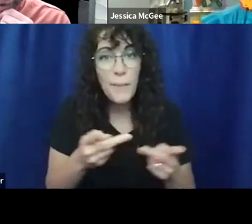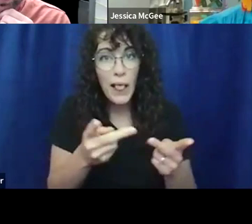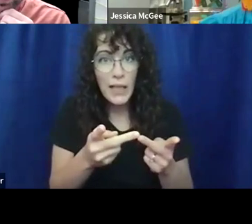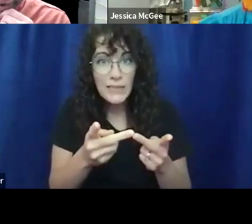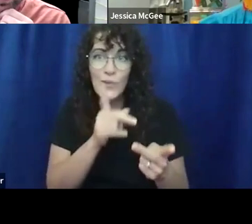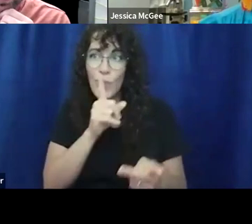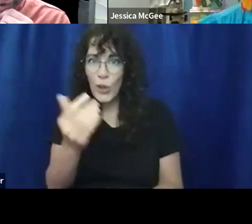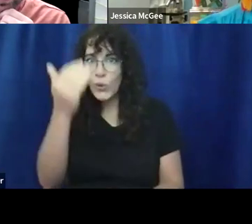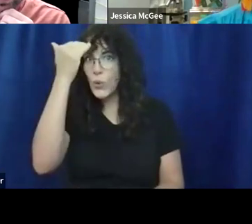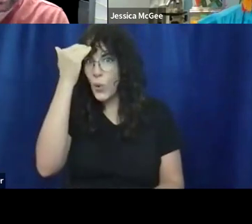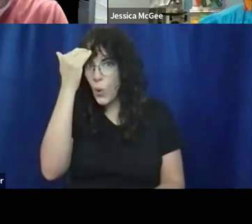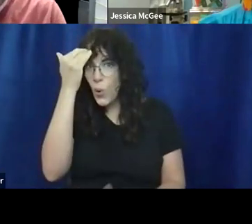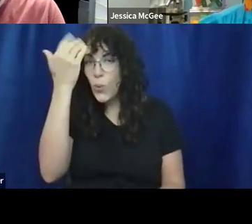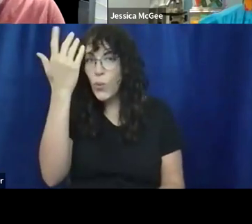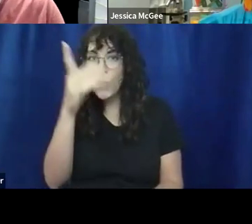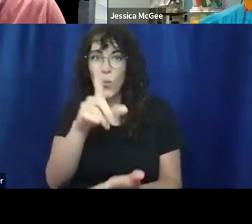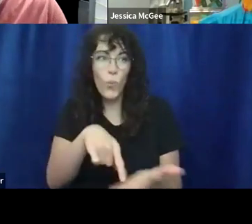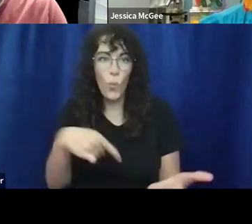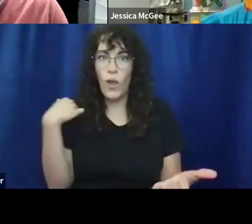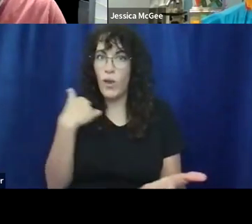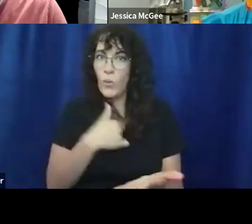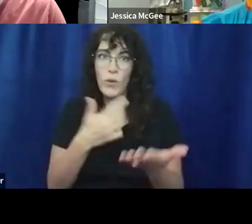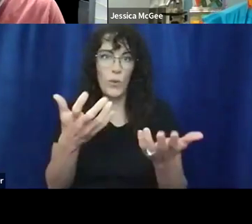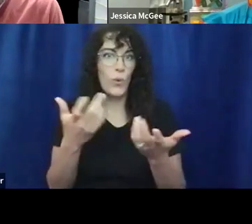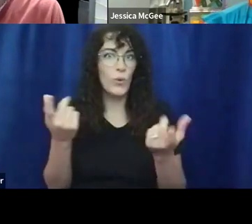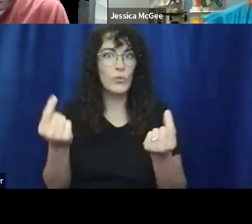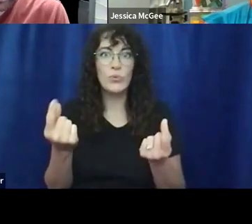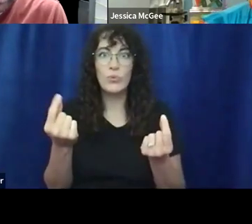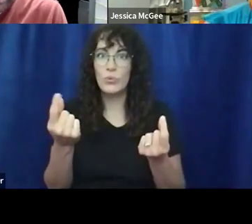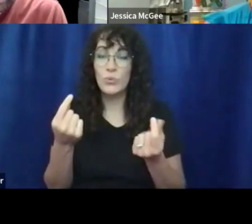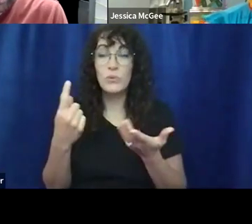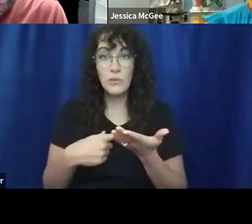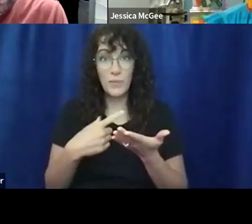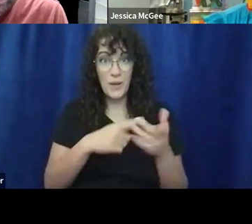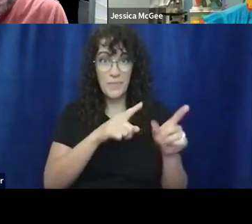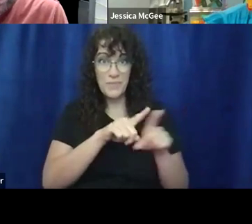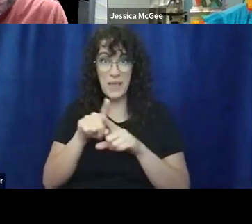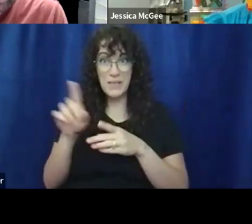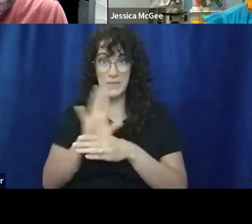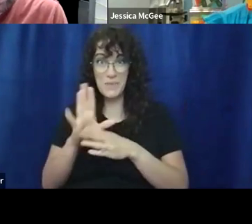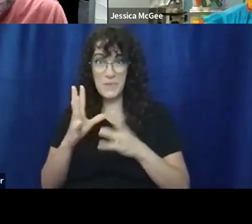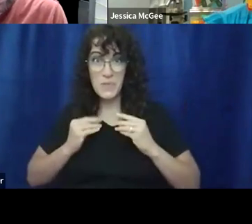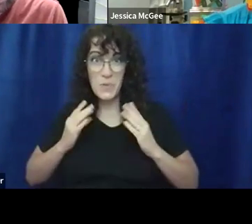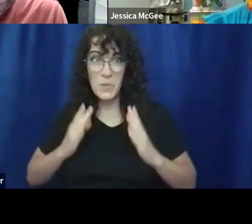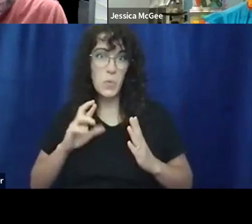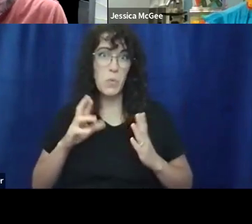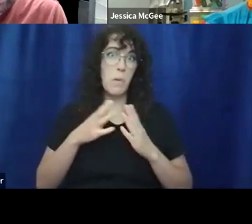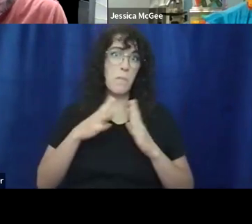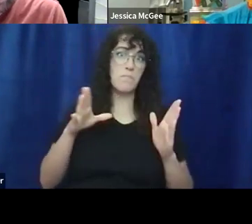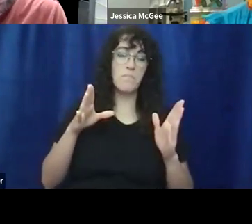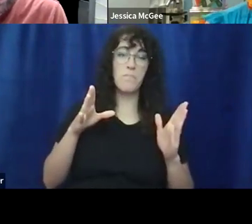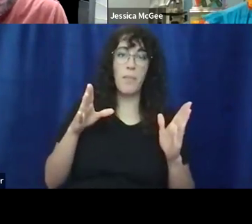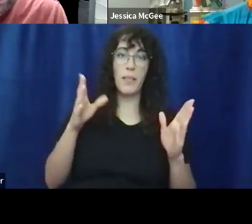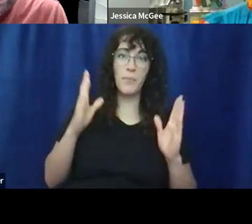know what it is that we want to do. Sometimes as entrepreneurs or as public figures or artists,